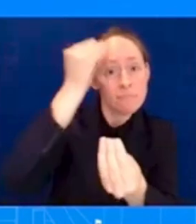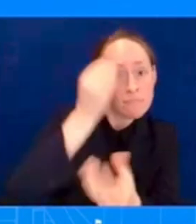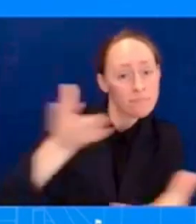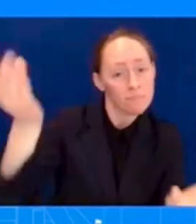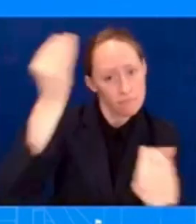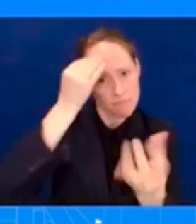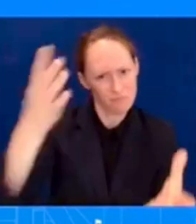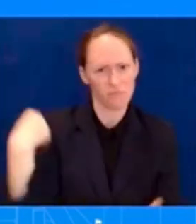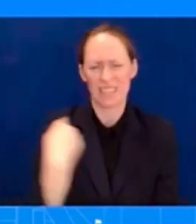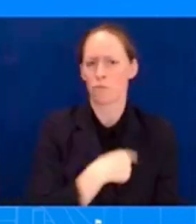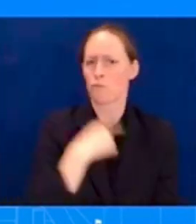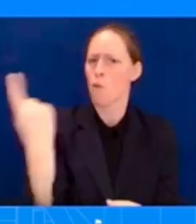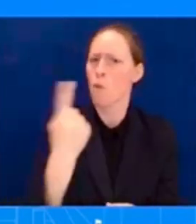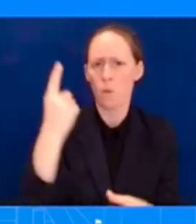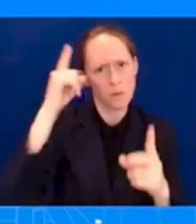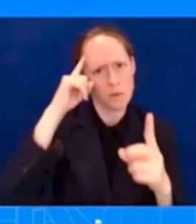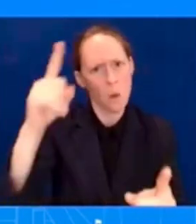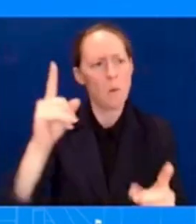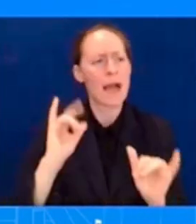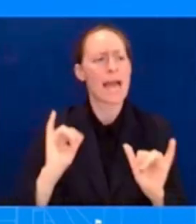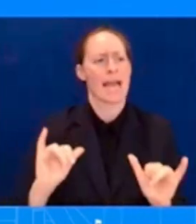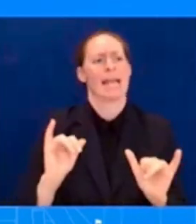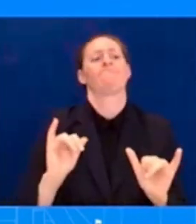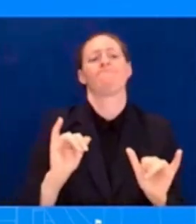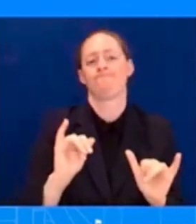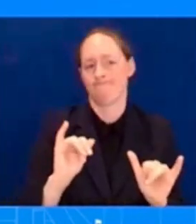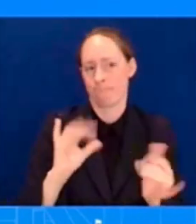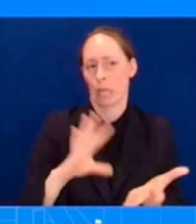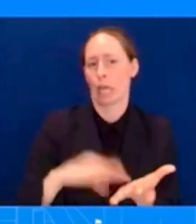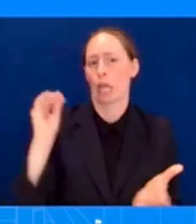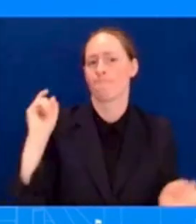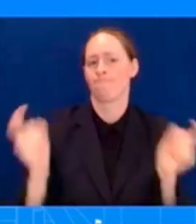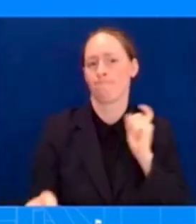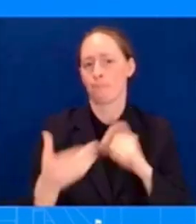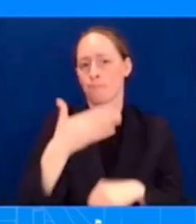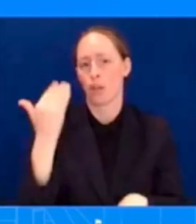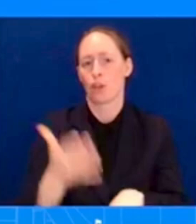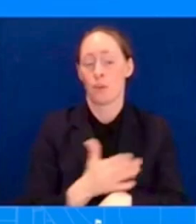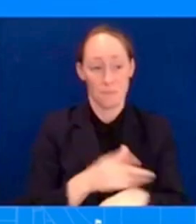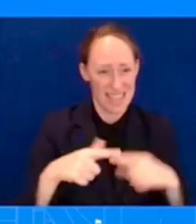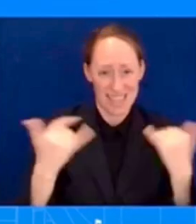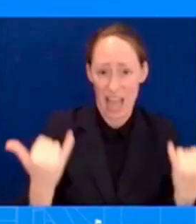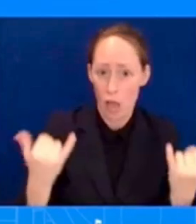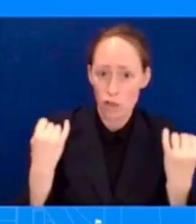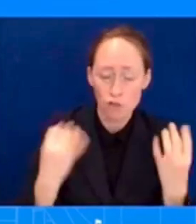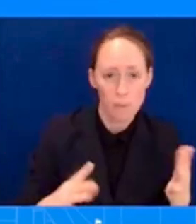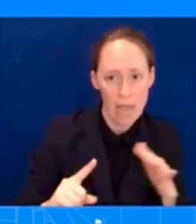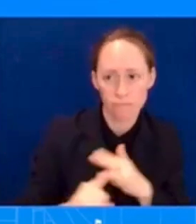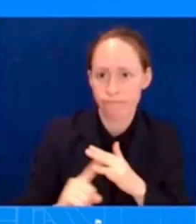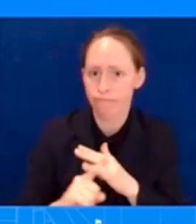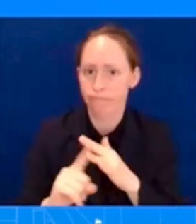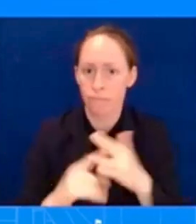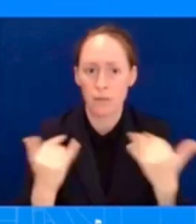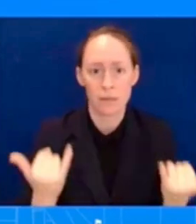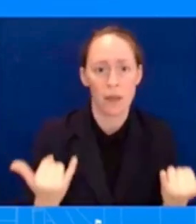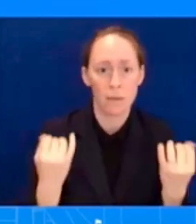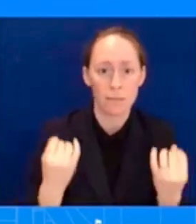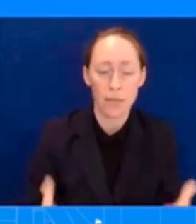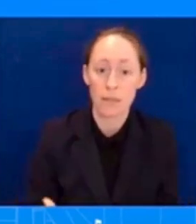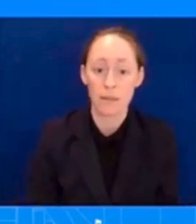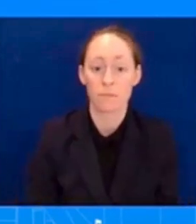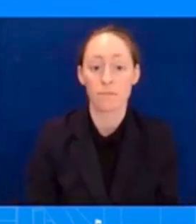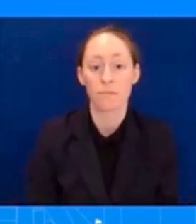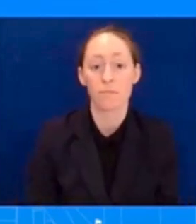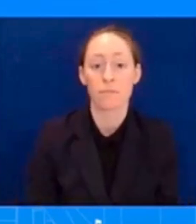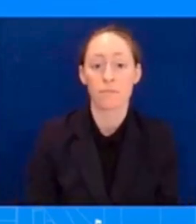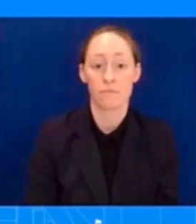a lot of things going on. We currently, as directed by Congress, have a wildfire commission that has been meeting to provide recommendations to Congress on